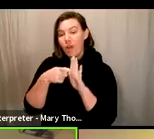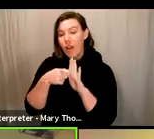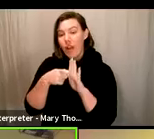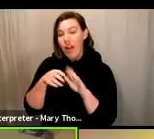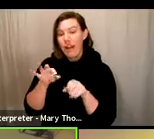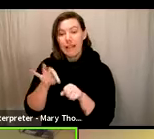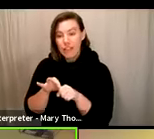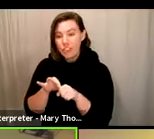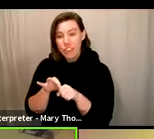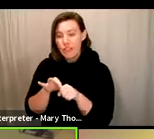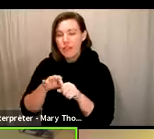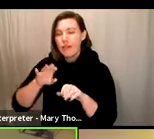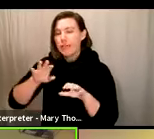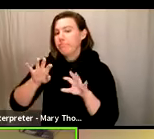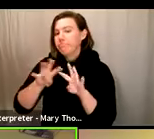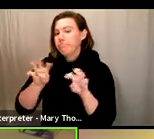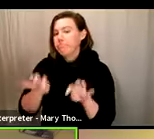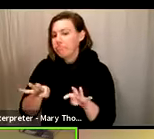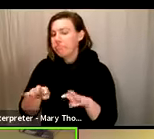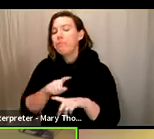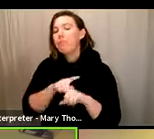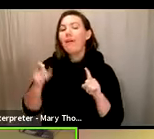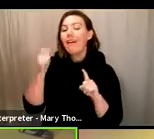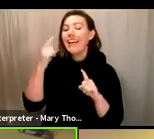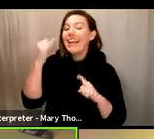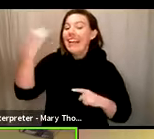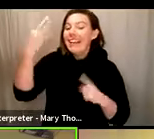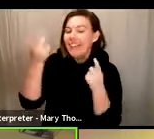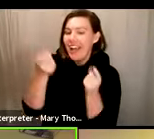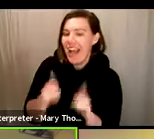on the 9th of February in 2021.